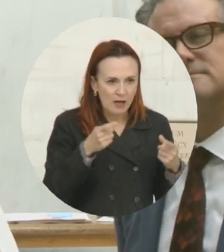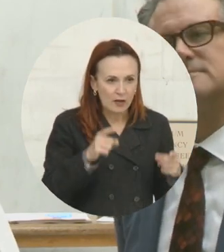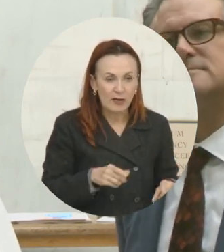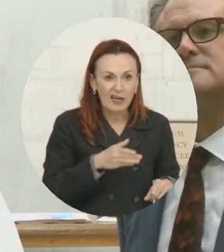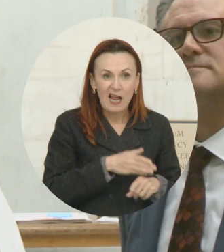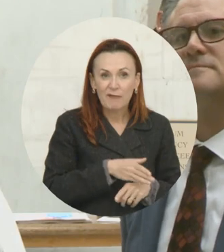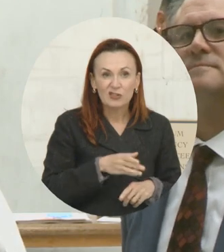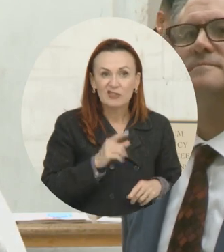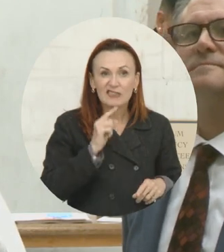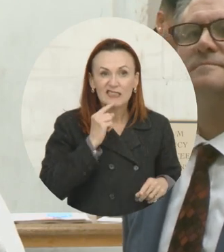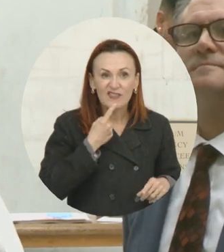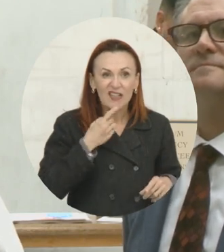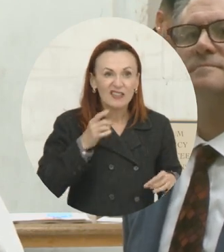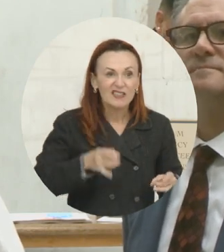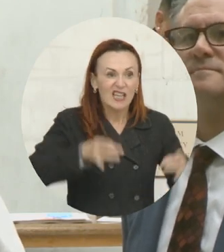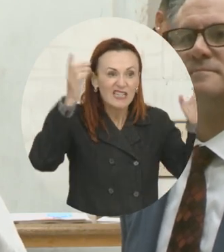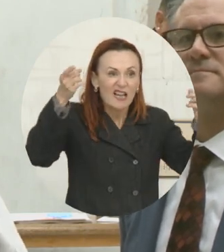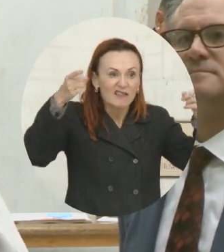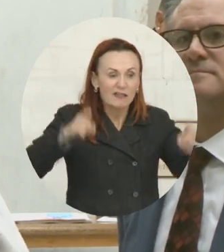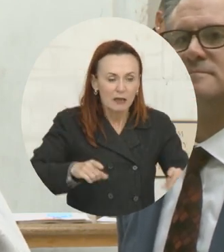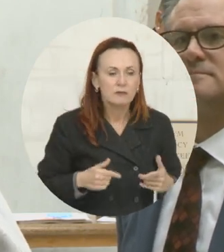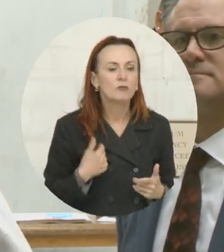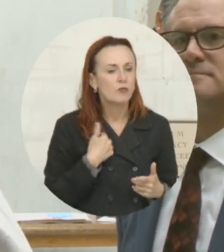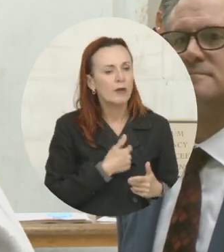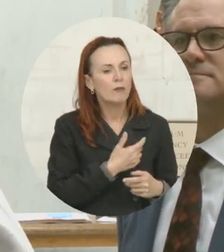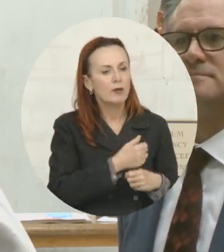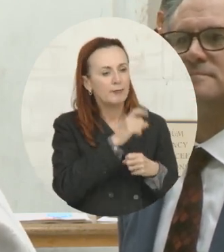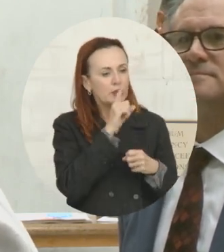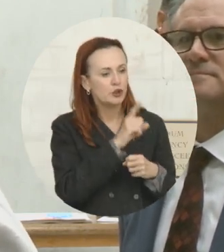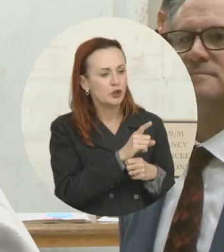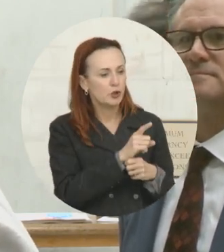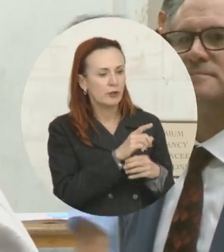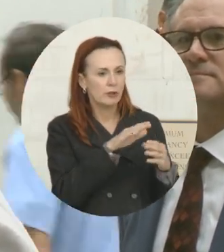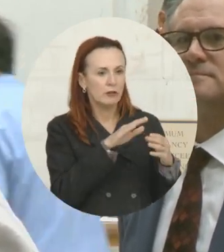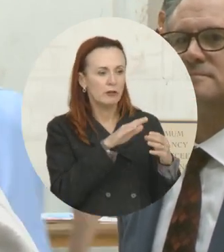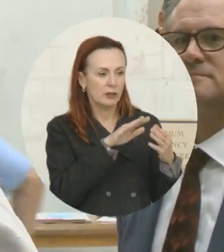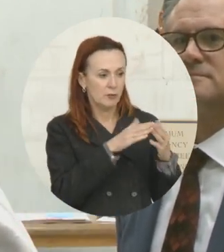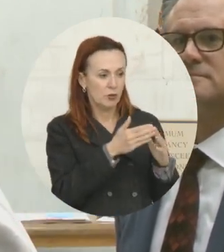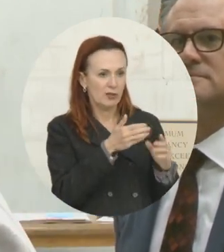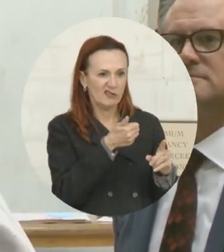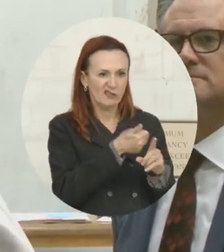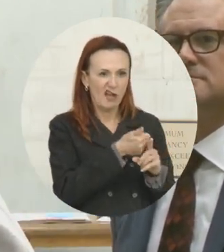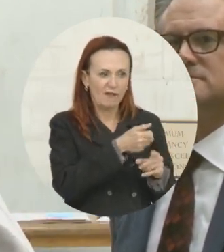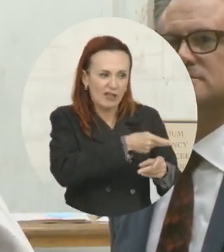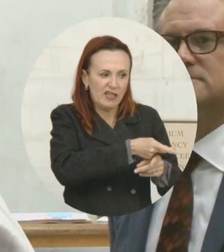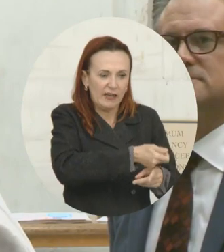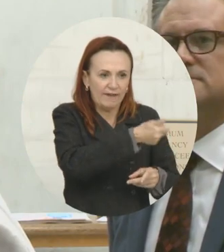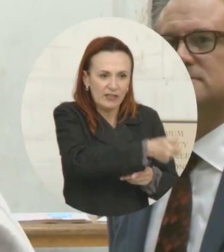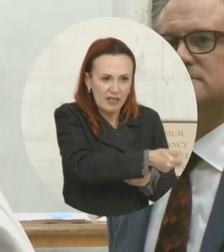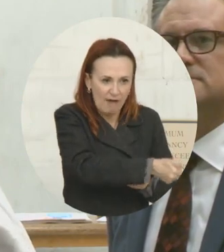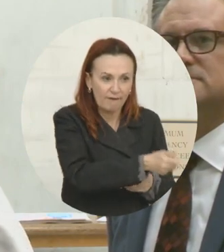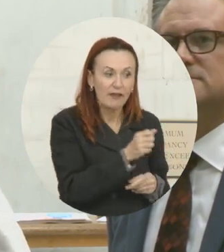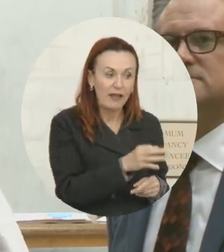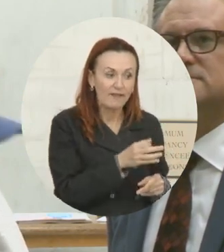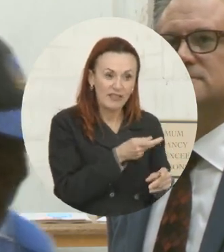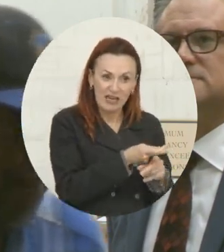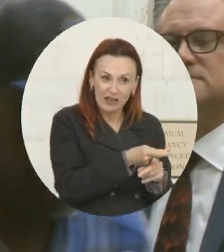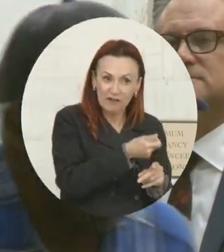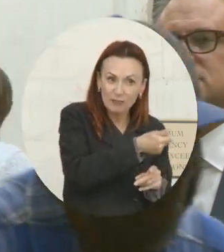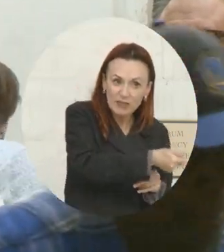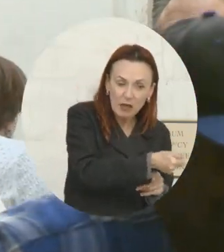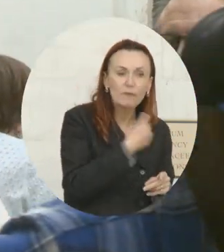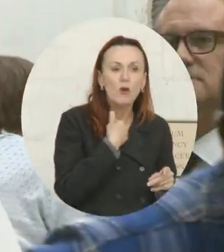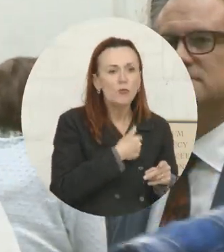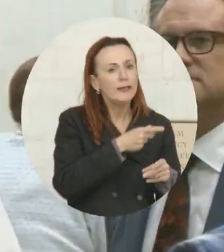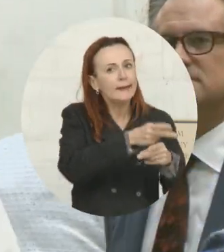catastrophe. What we want to do is make sure that the community can take care of themselves. Once they take care of themselves, we can take care of